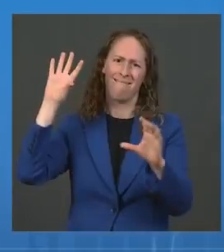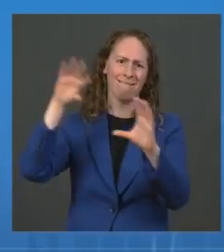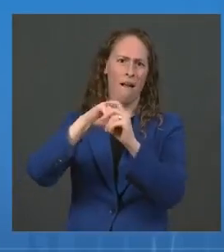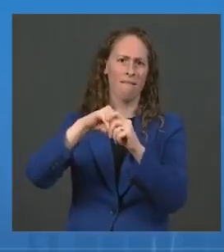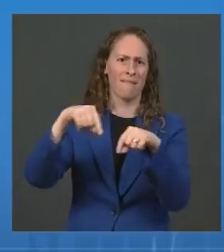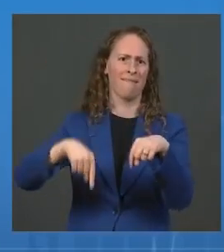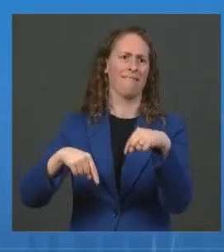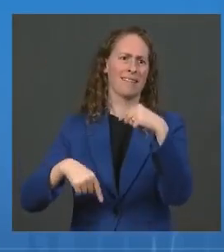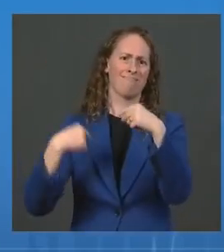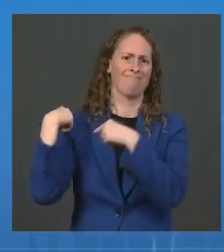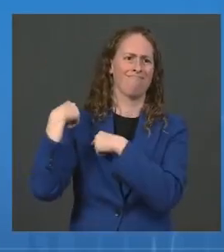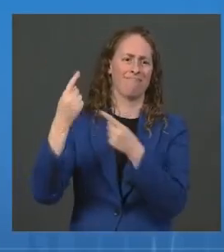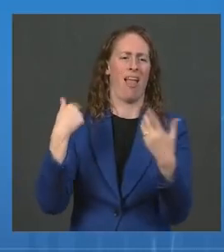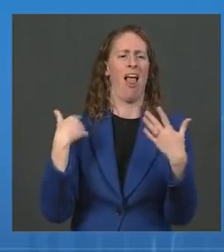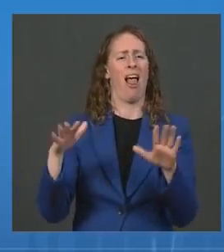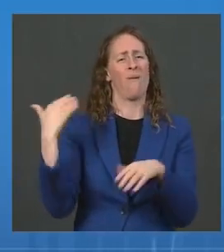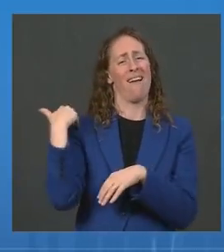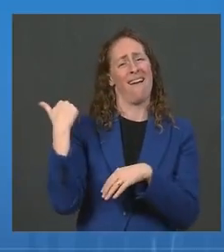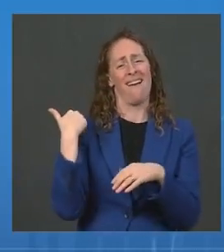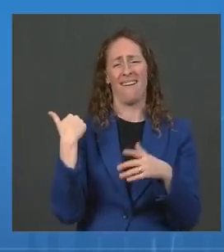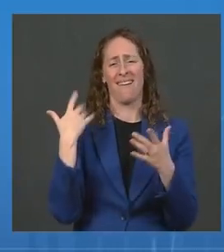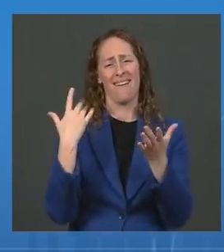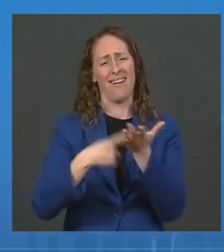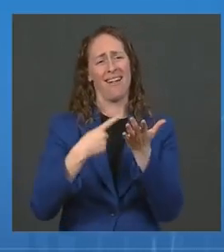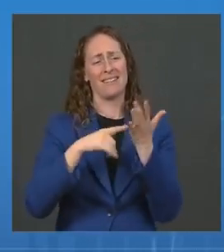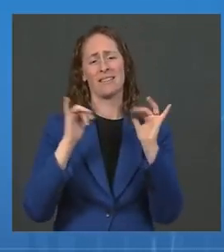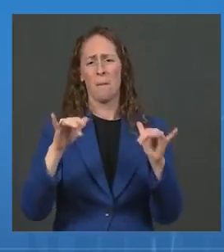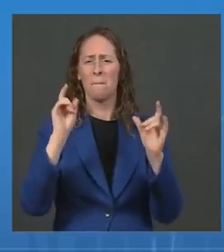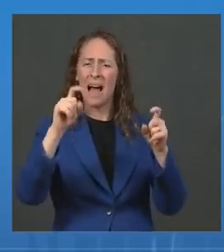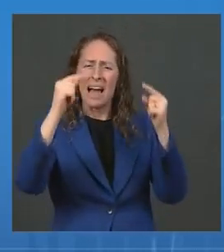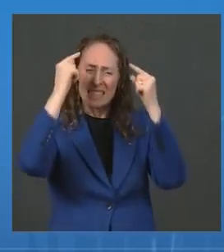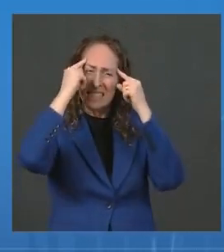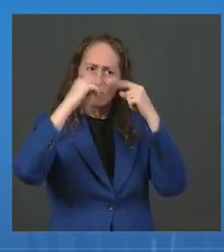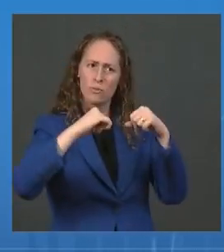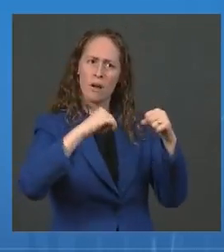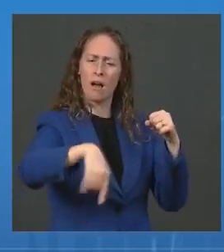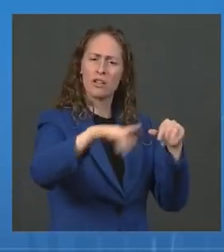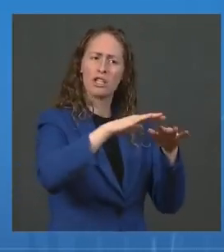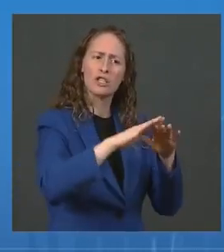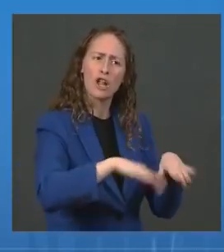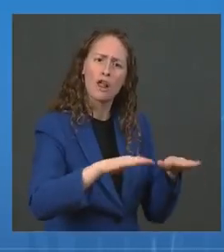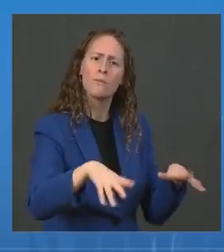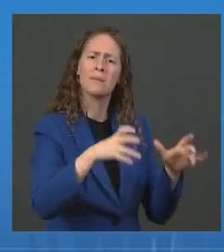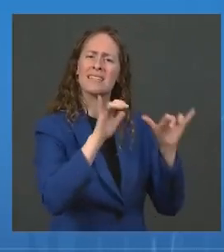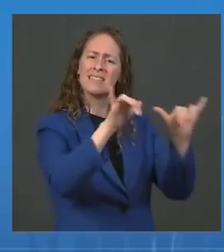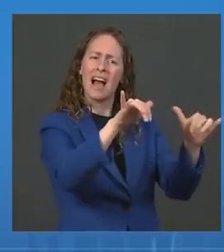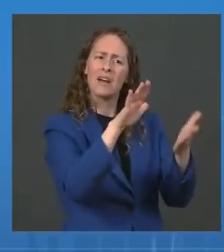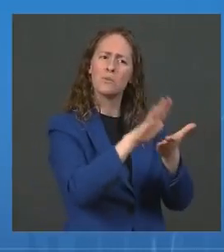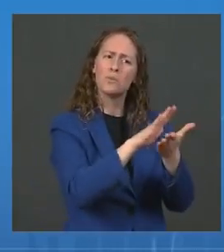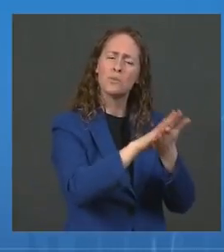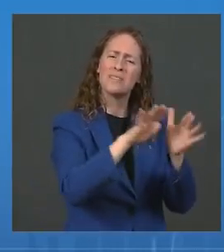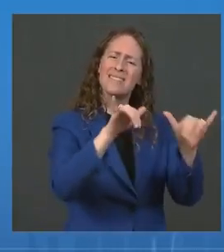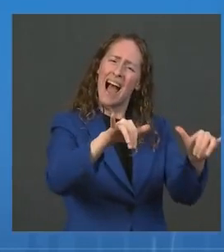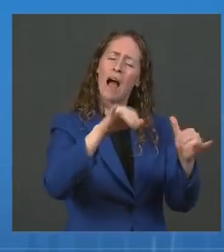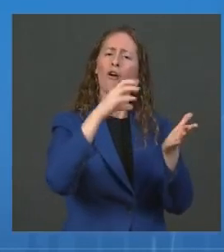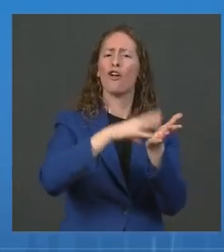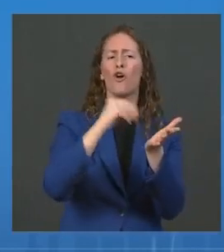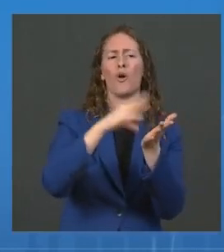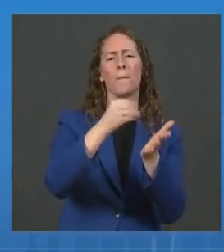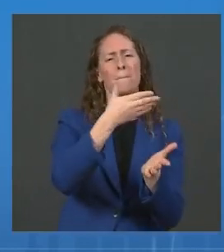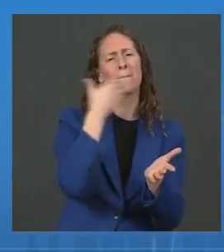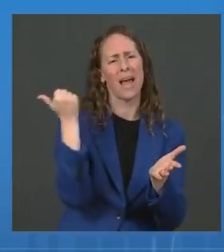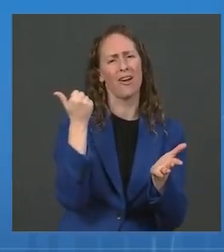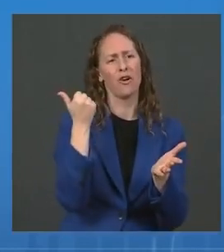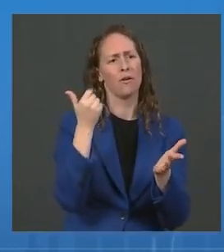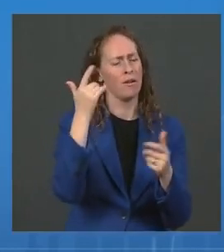can to protect our children and to keep them safe in school for in-person learning. We know what we need to do, and